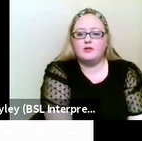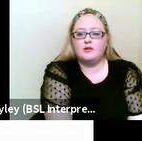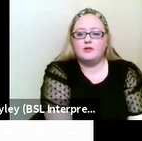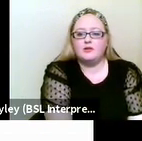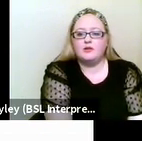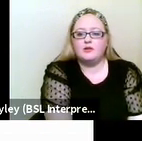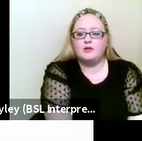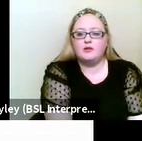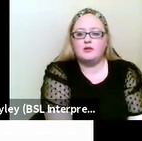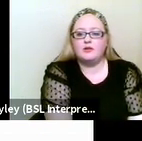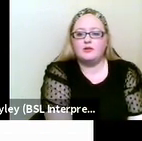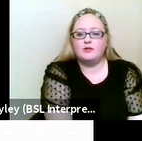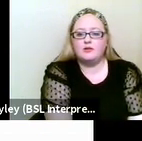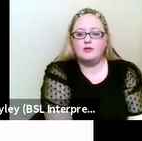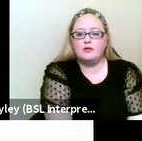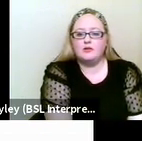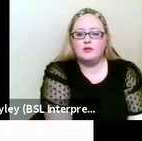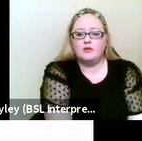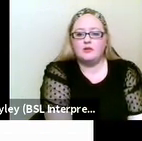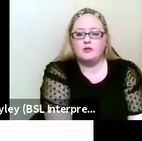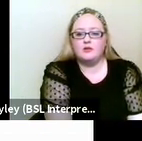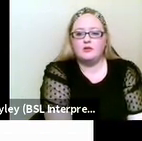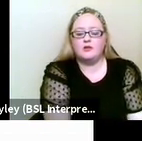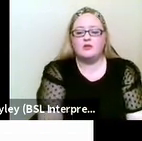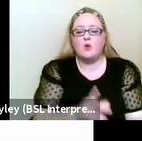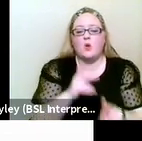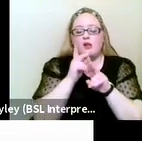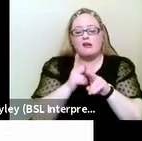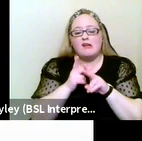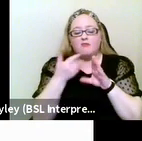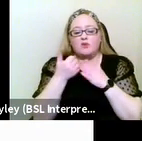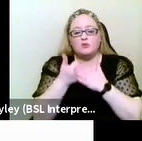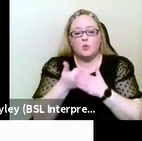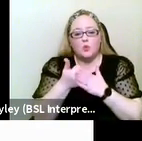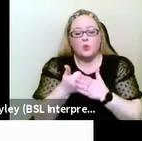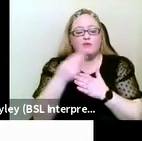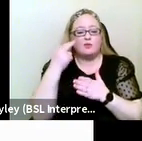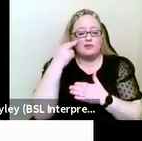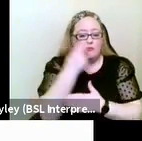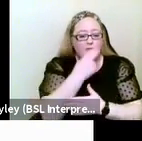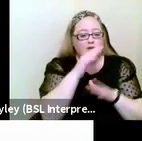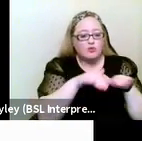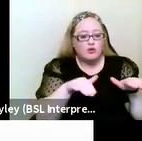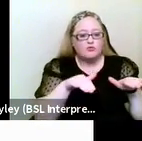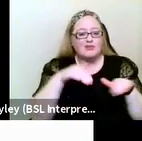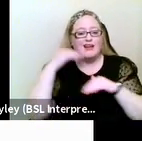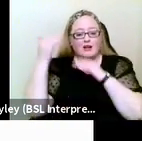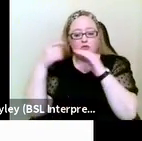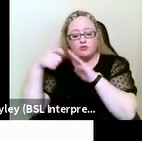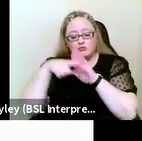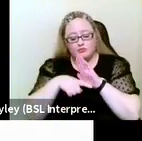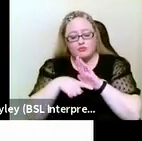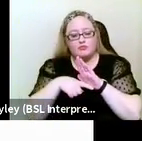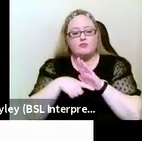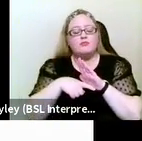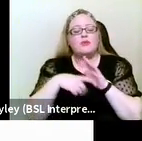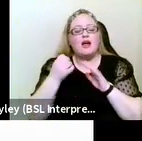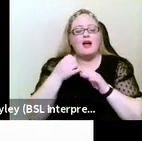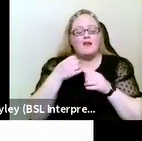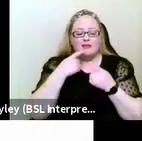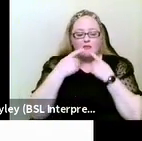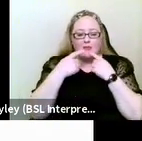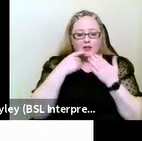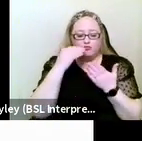So the care and support for deafblind children and adults policy guidance sets out what local authorities must do. Now, again,